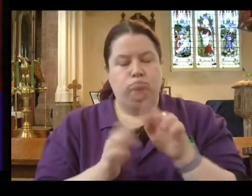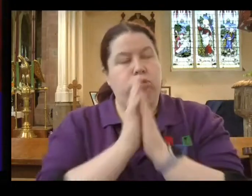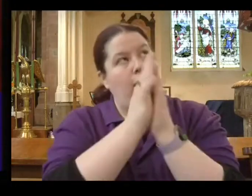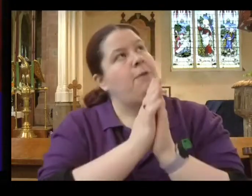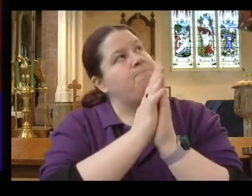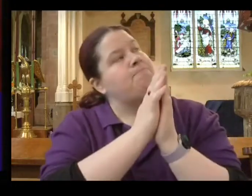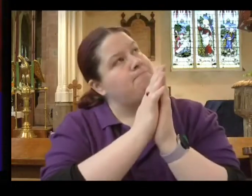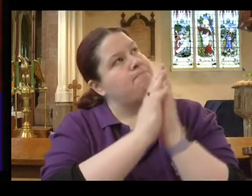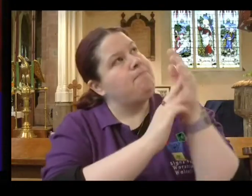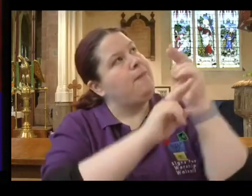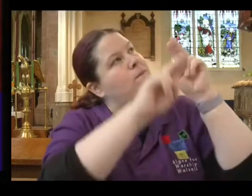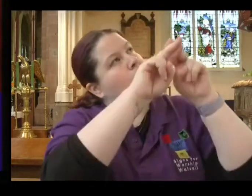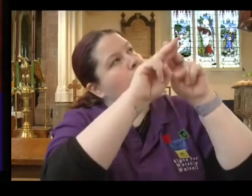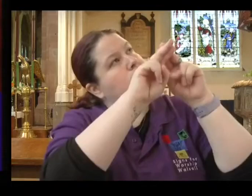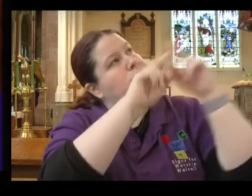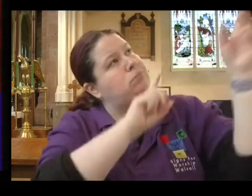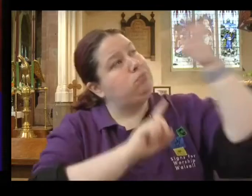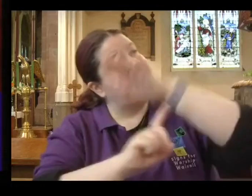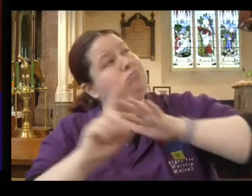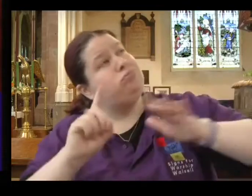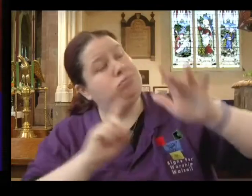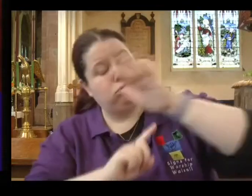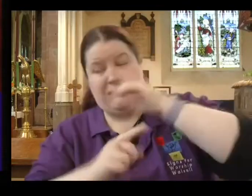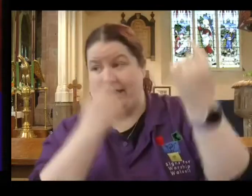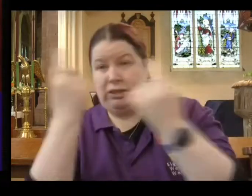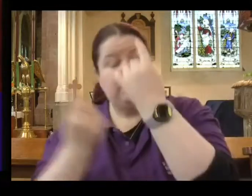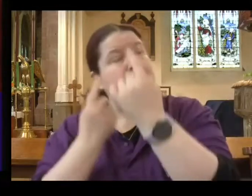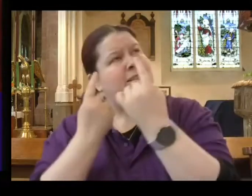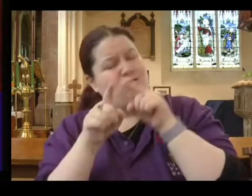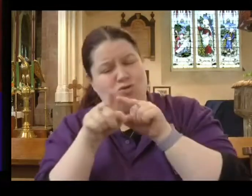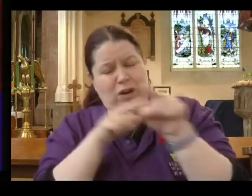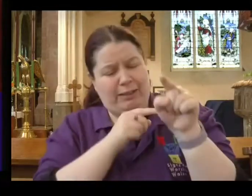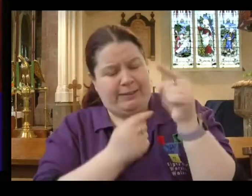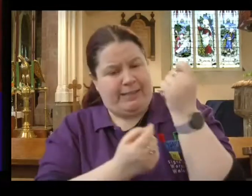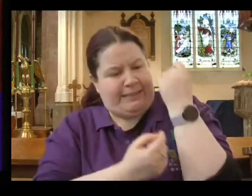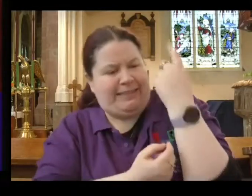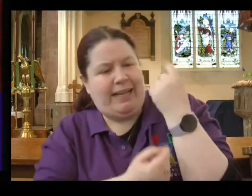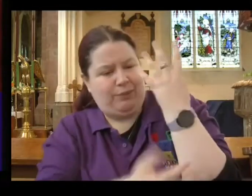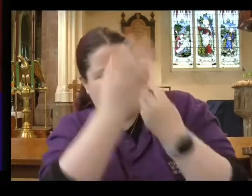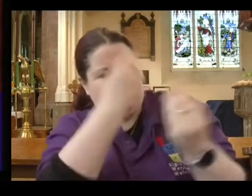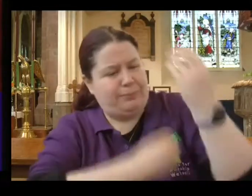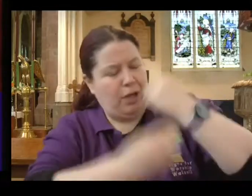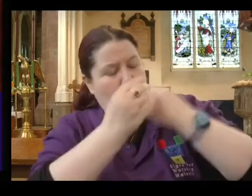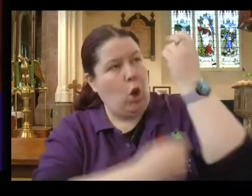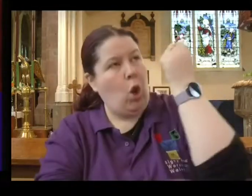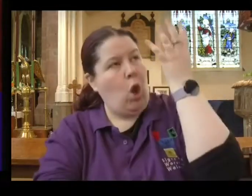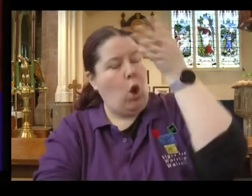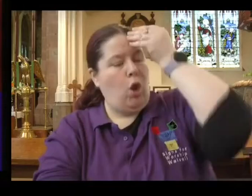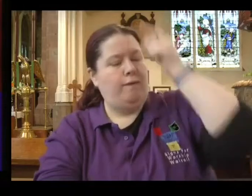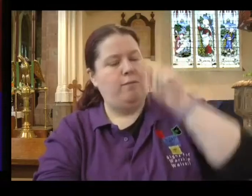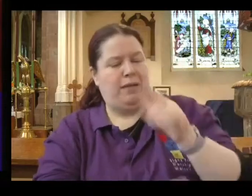concepts and ideas and to learn from them the simple message from you,